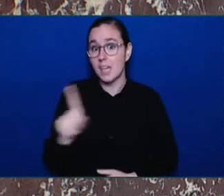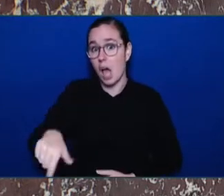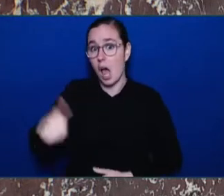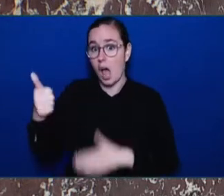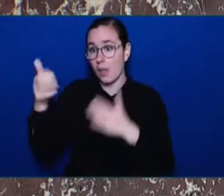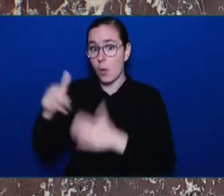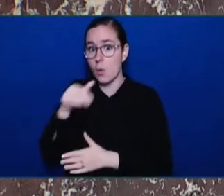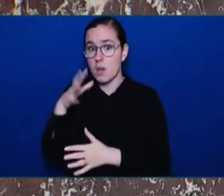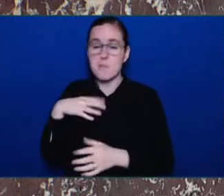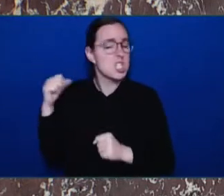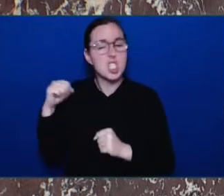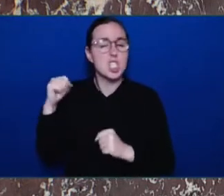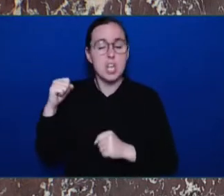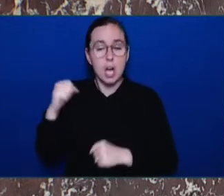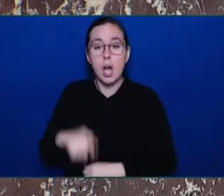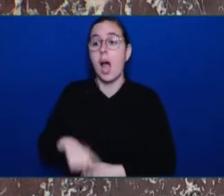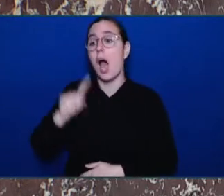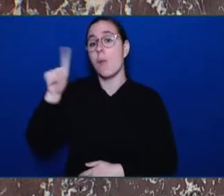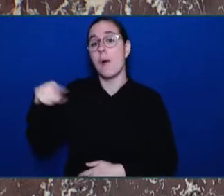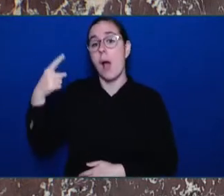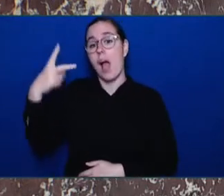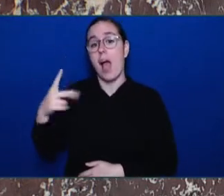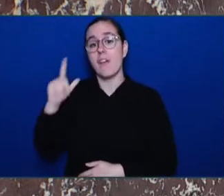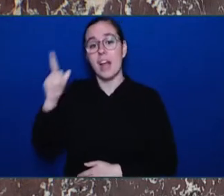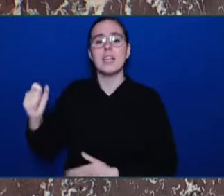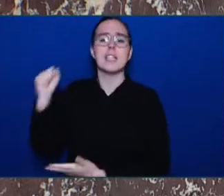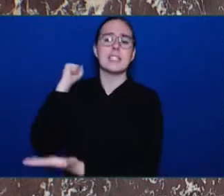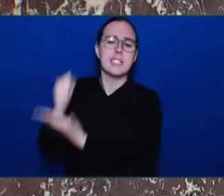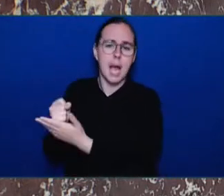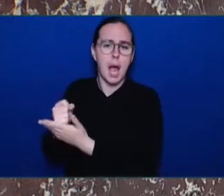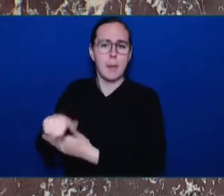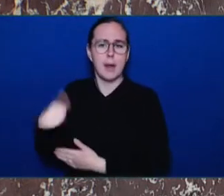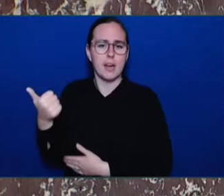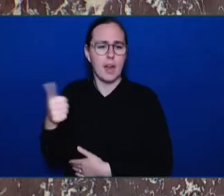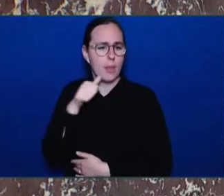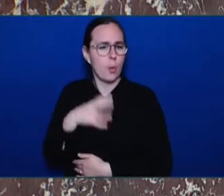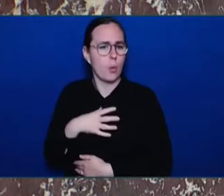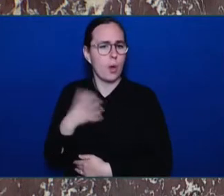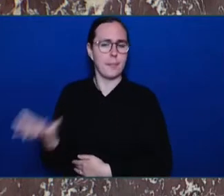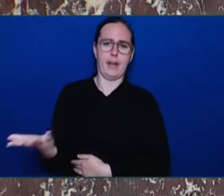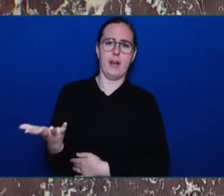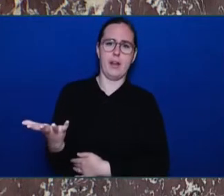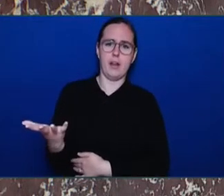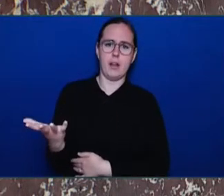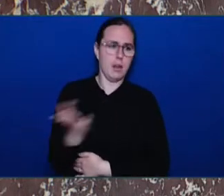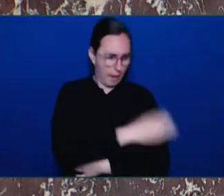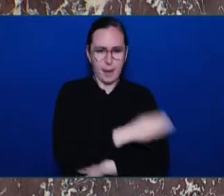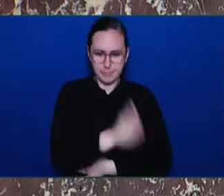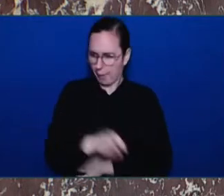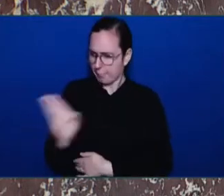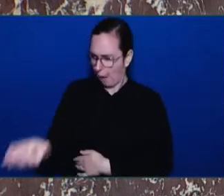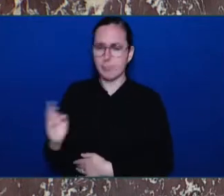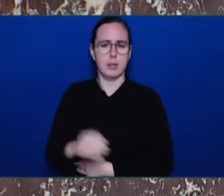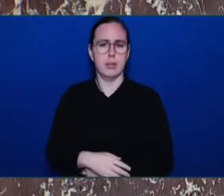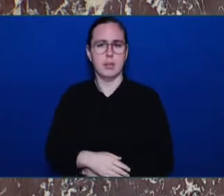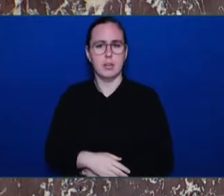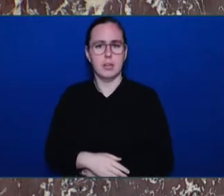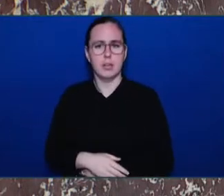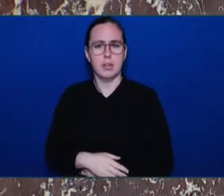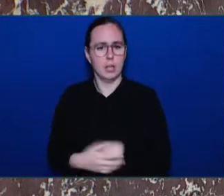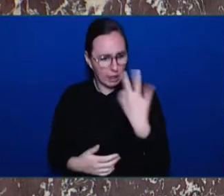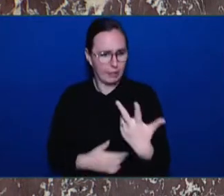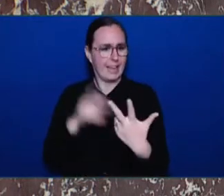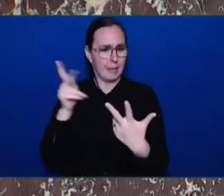He stabbed another woman. Quite an hour and a half for that prolific offender. Two days after, a 54-year-old woman